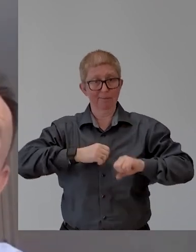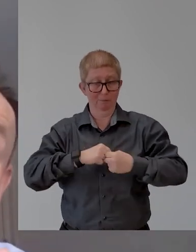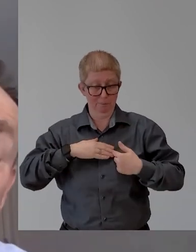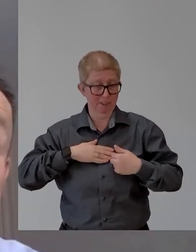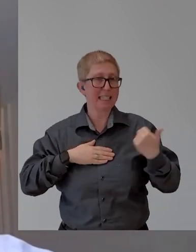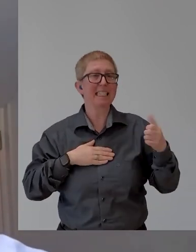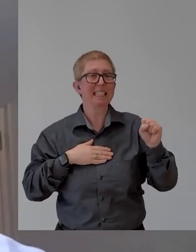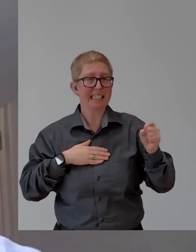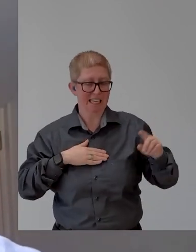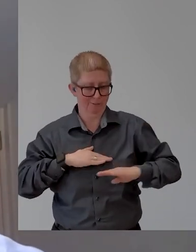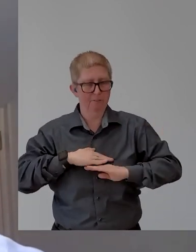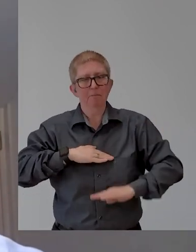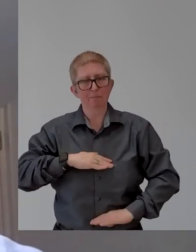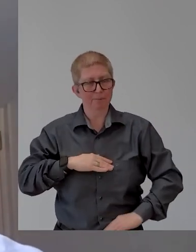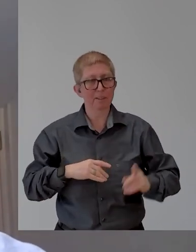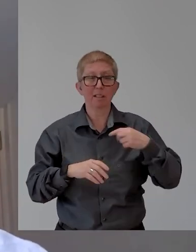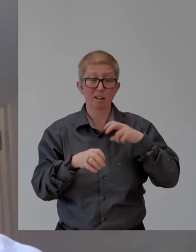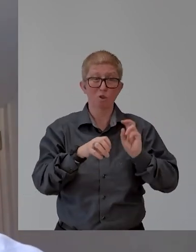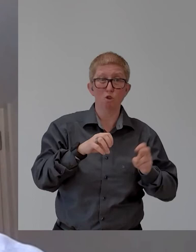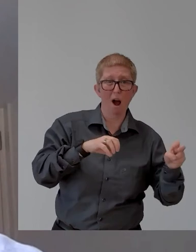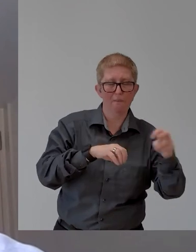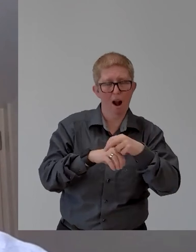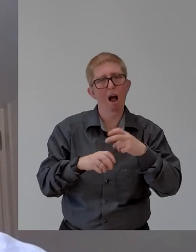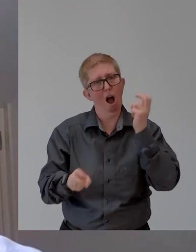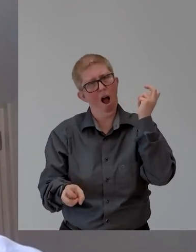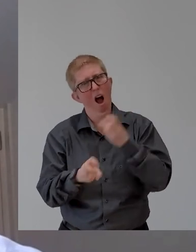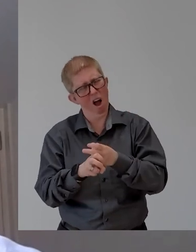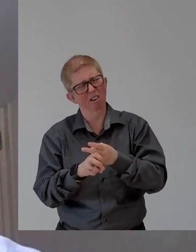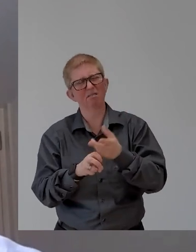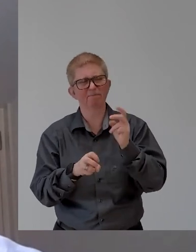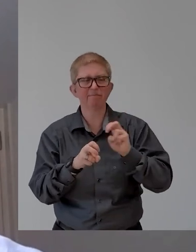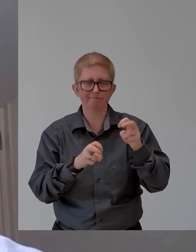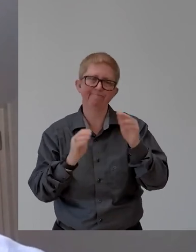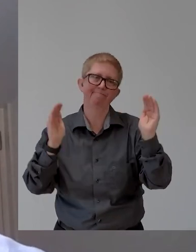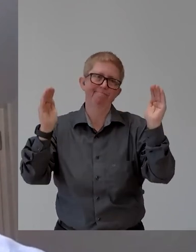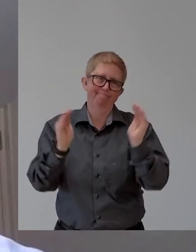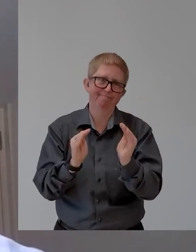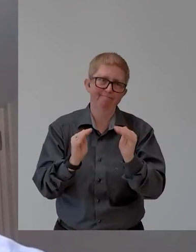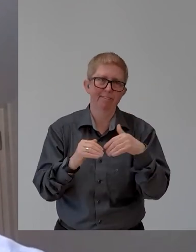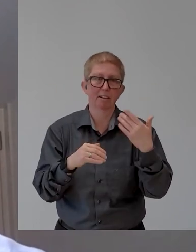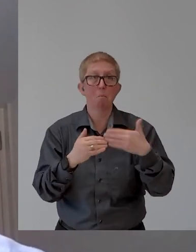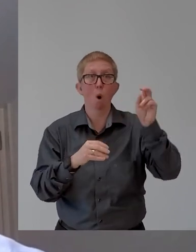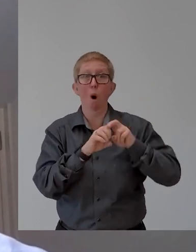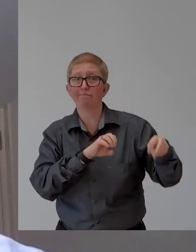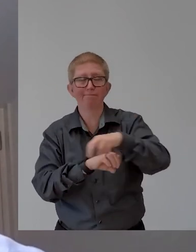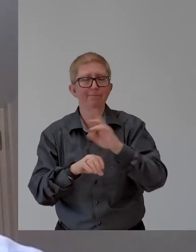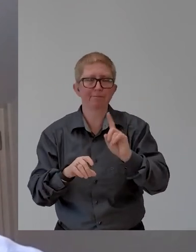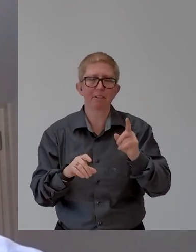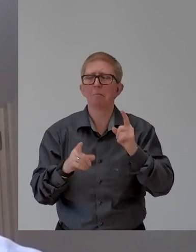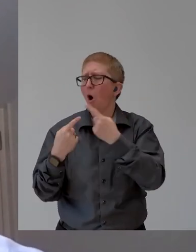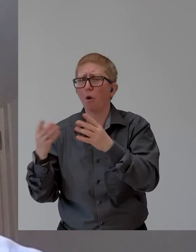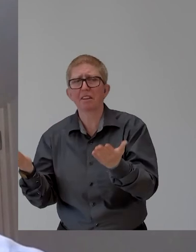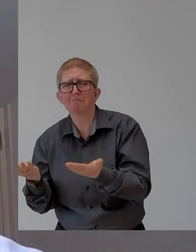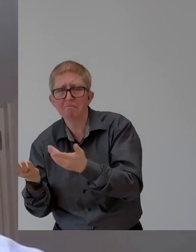So while I can't do so much of that, you know, there are other skills I think you, you, you develop and, uh, I'm a much better